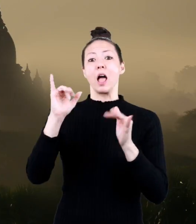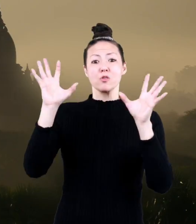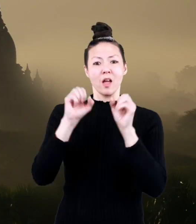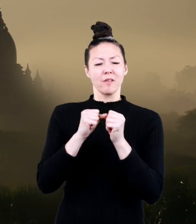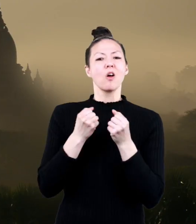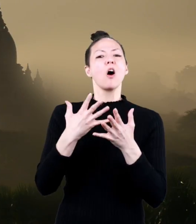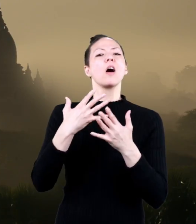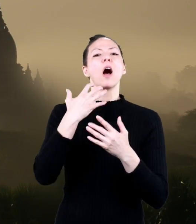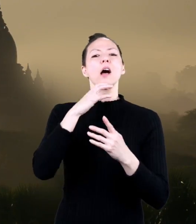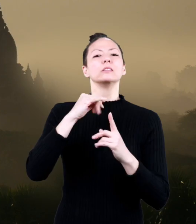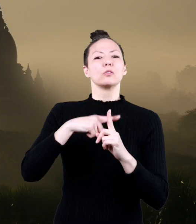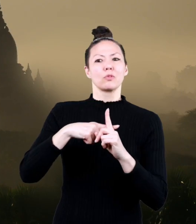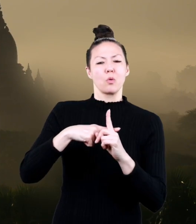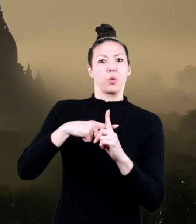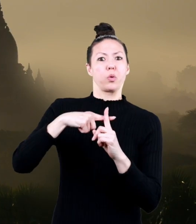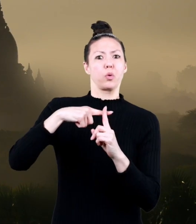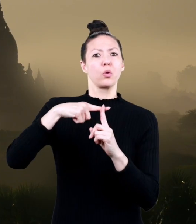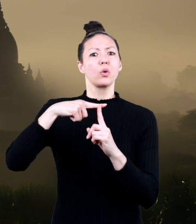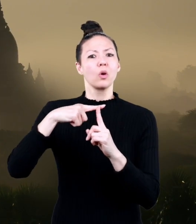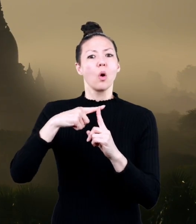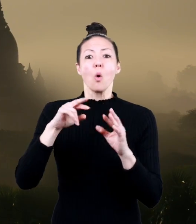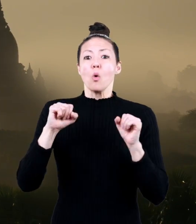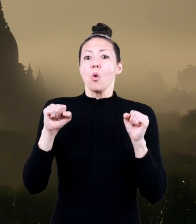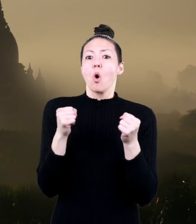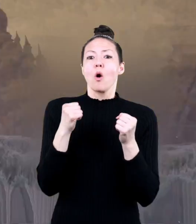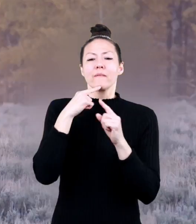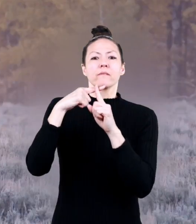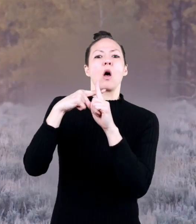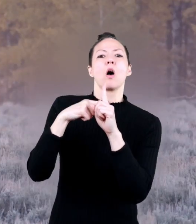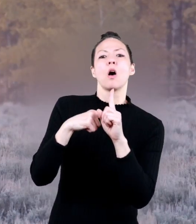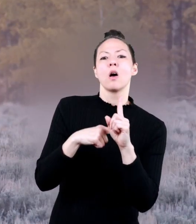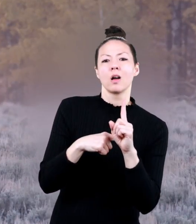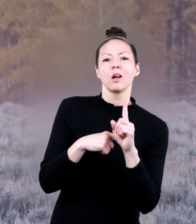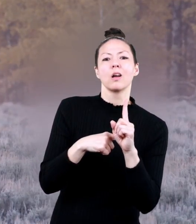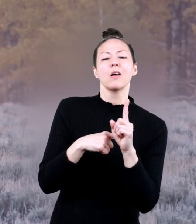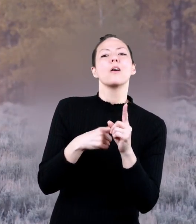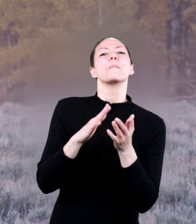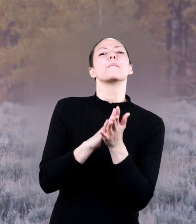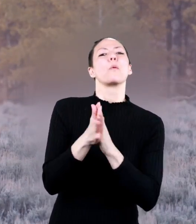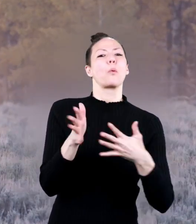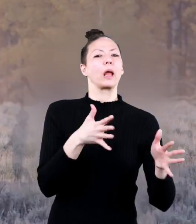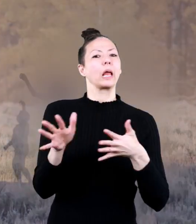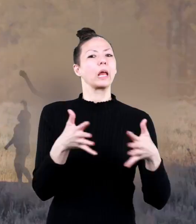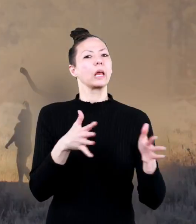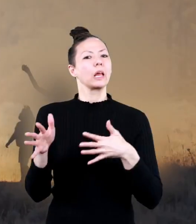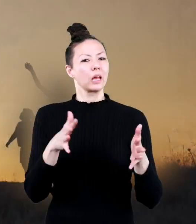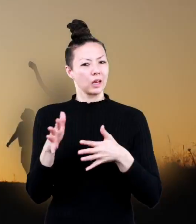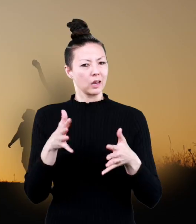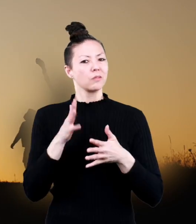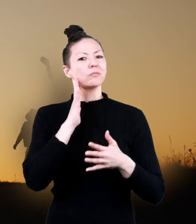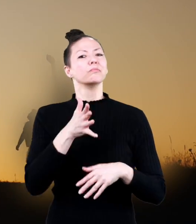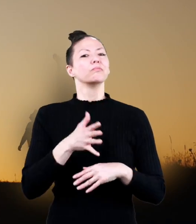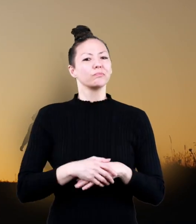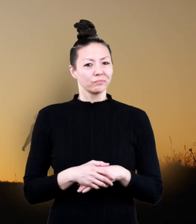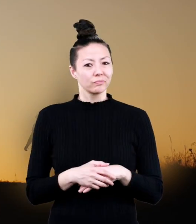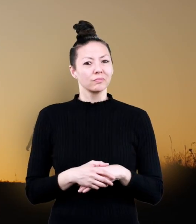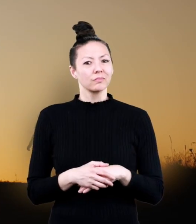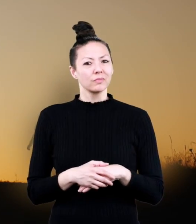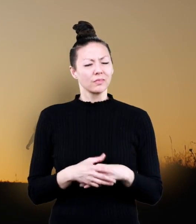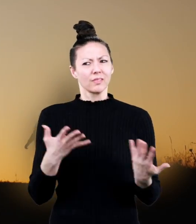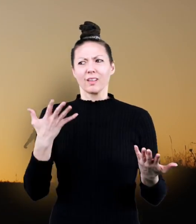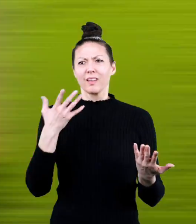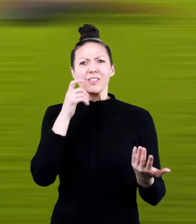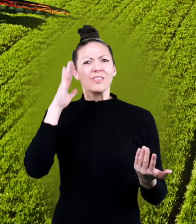Gravity also causes hot air to rise and colder air to fall, which creates wind.